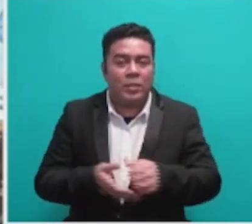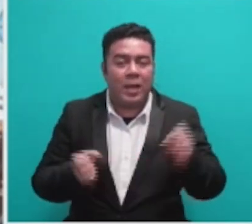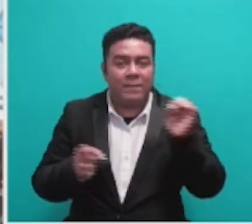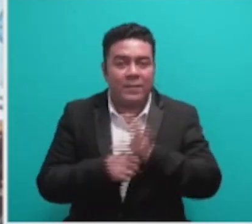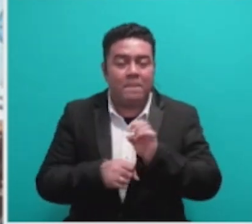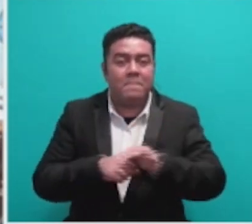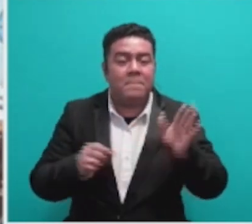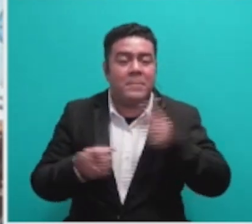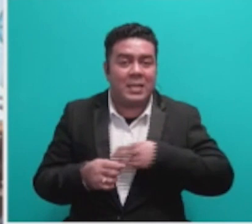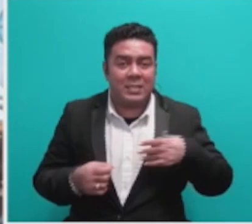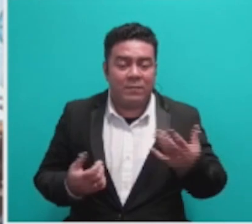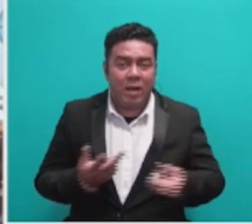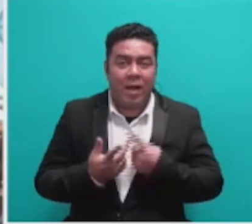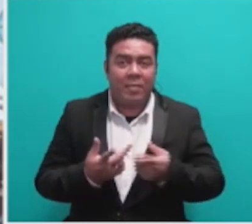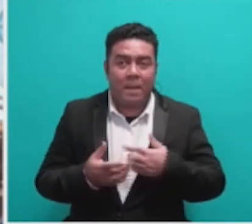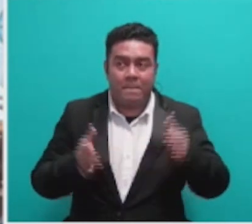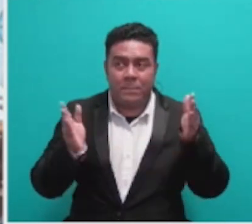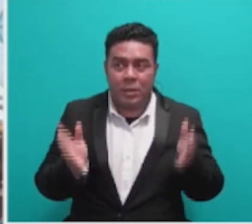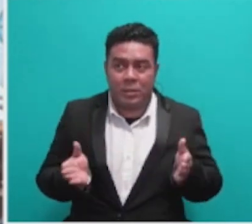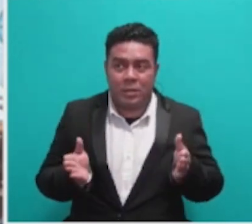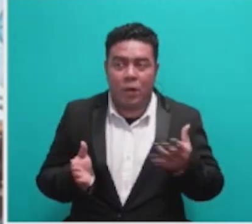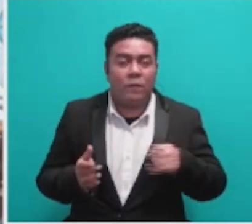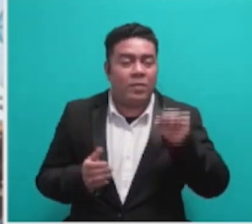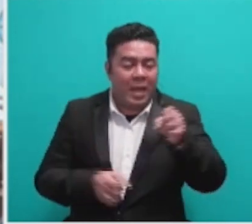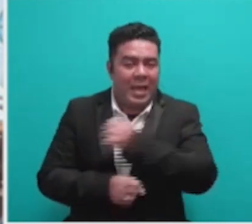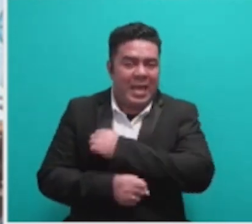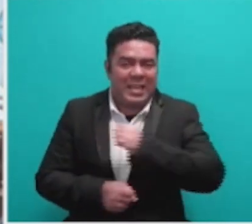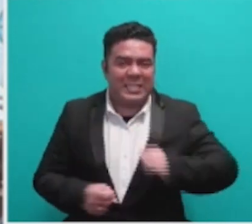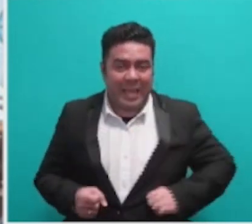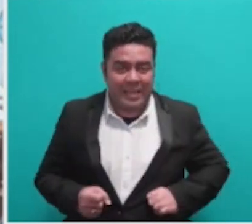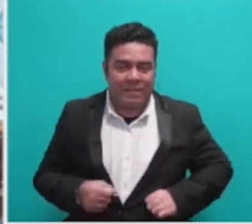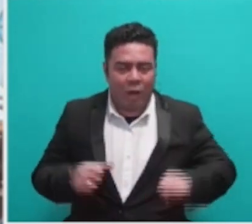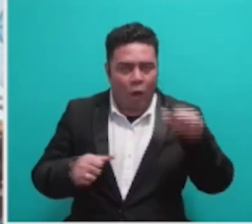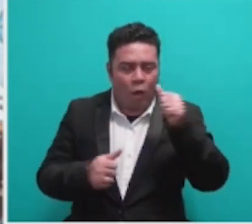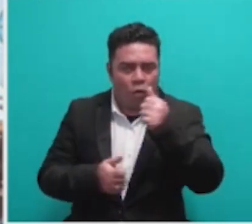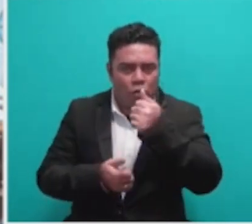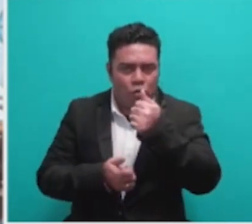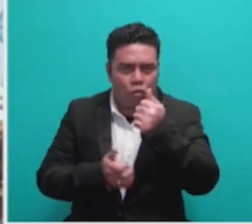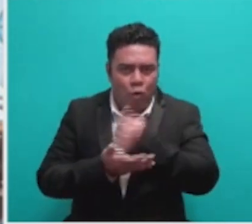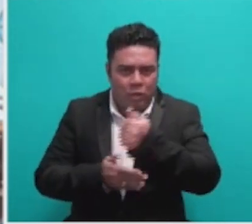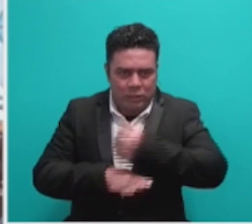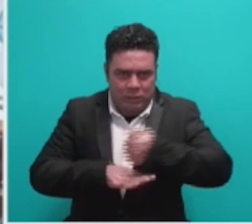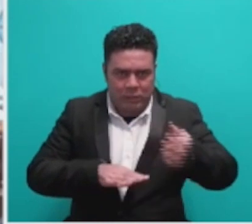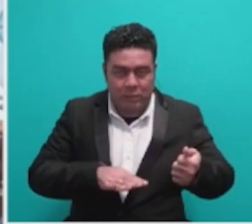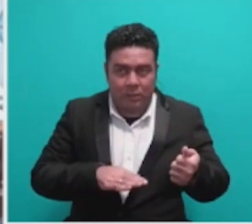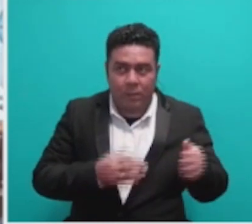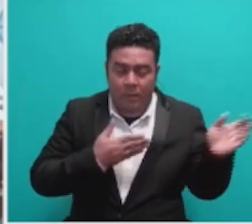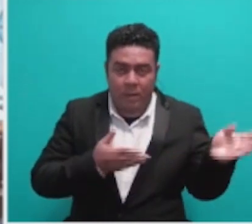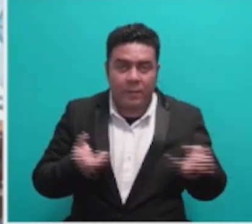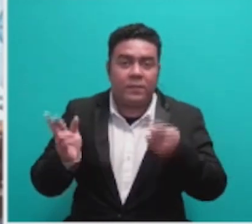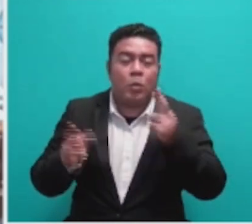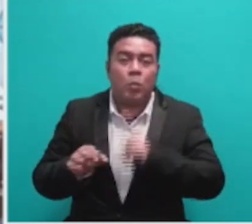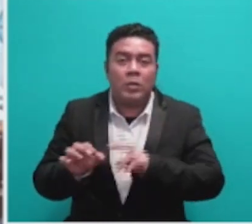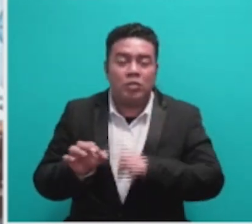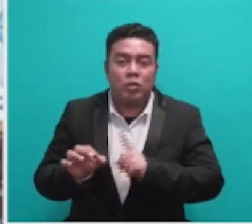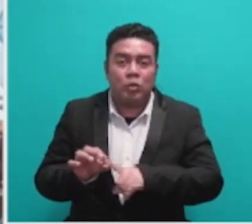Minster, or other body in the size of their executive authority. The referral of questions to the GCC,